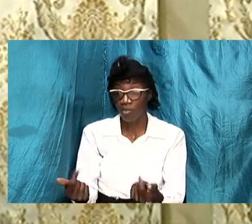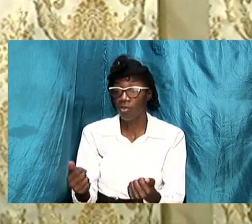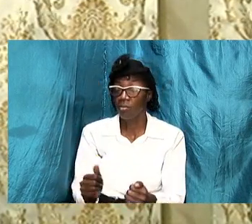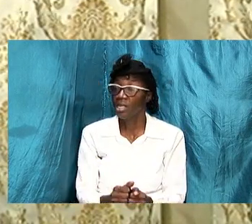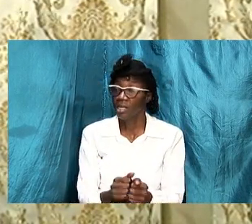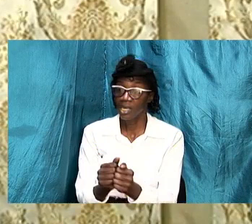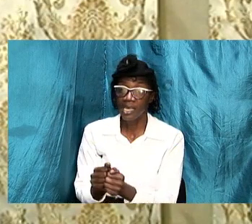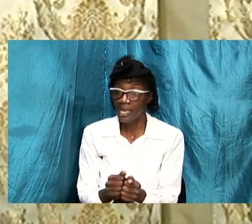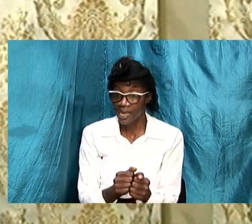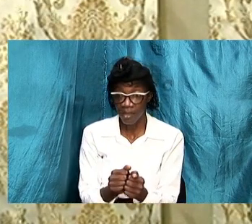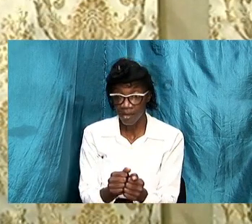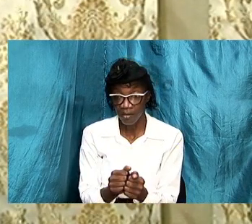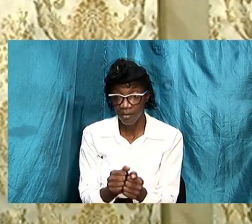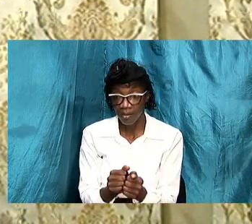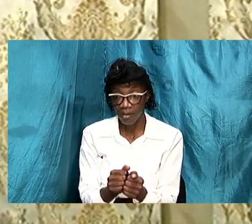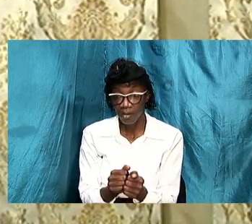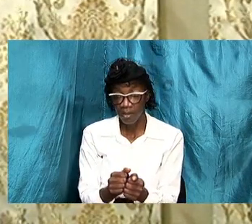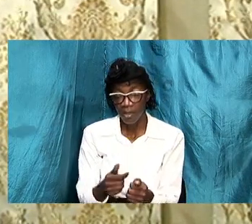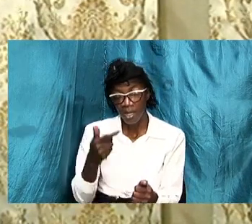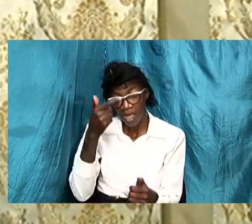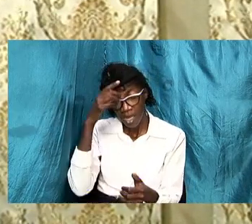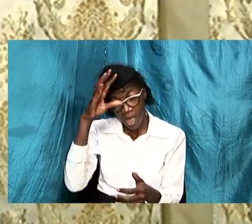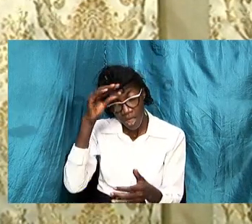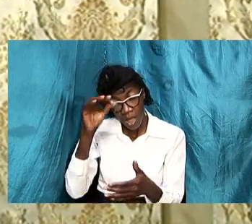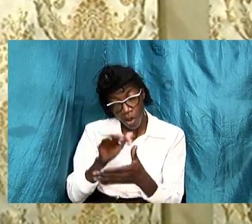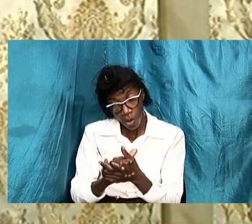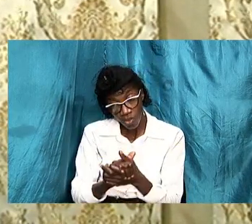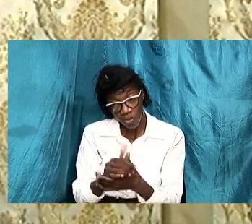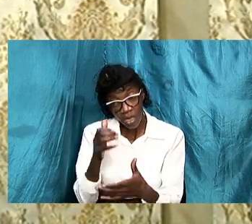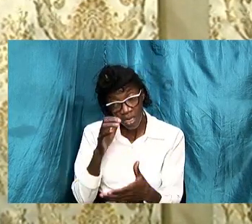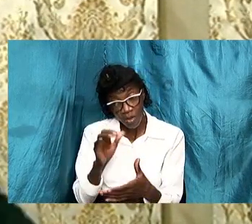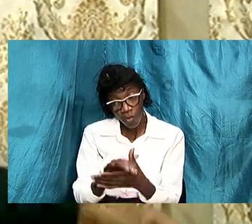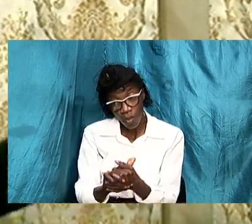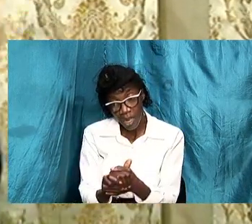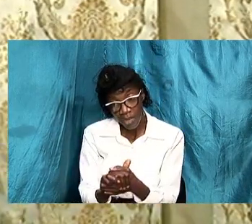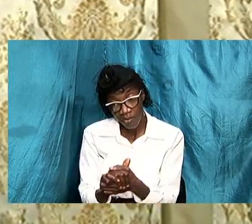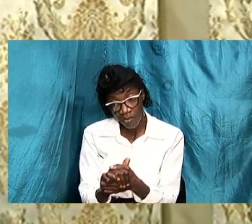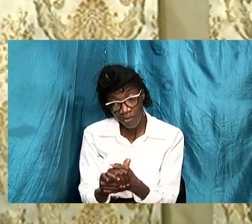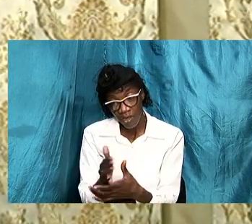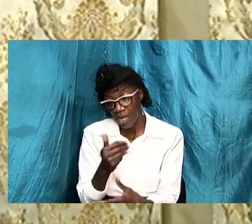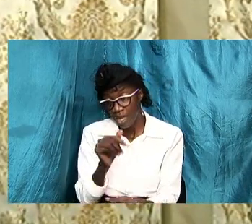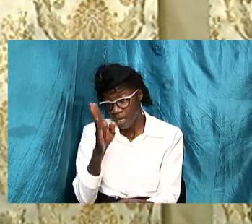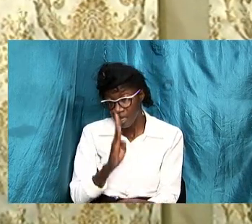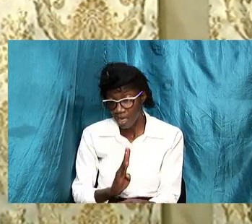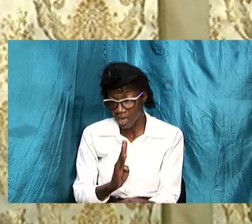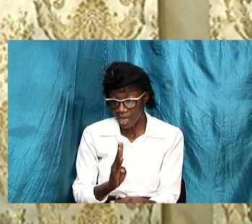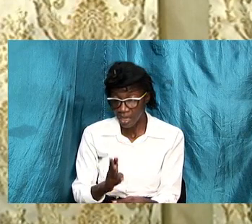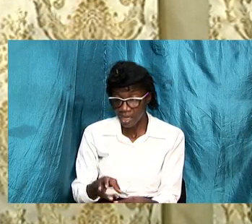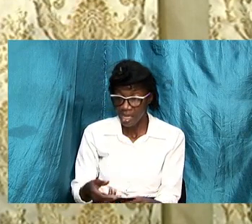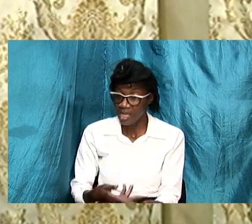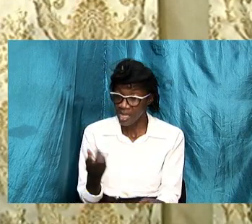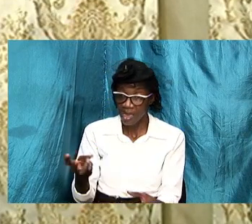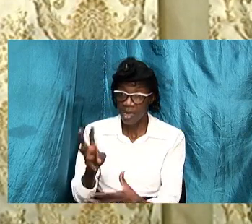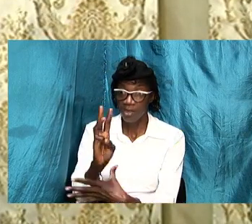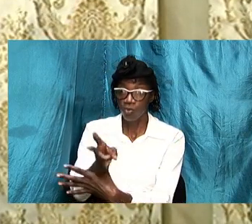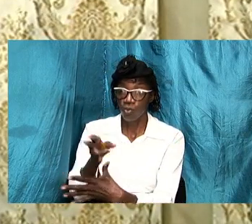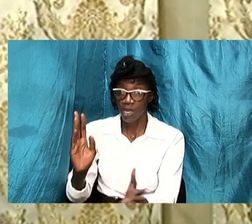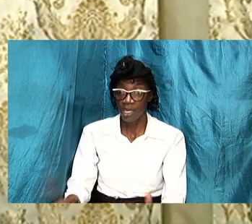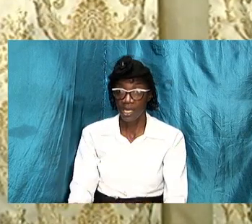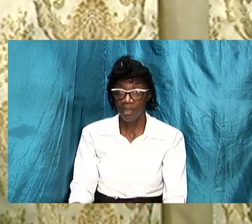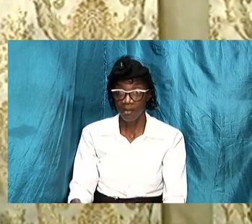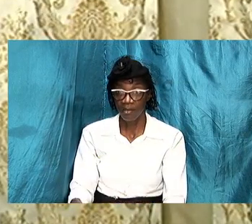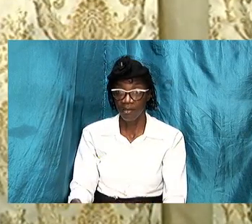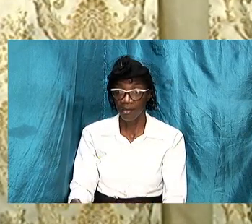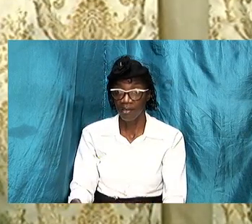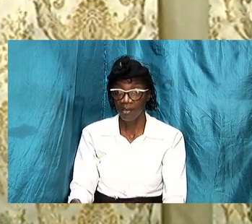so that it is the husband it is the wife and god was there as witness and